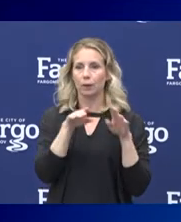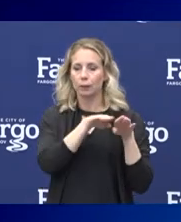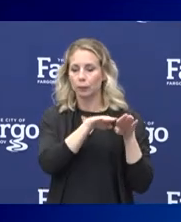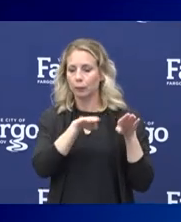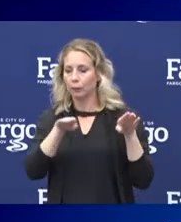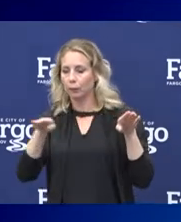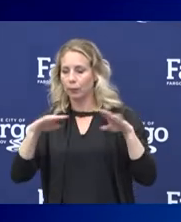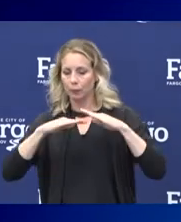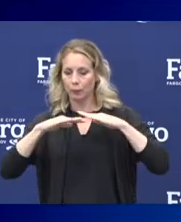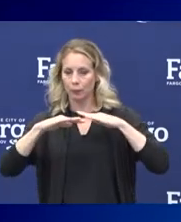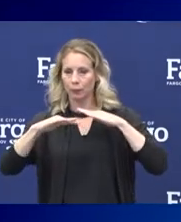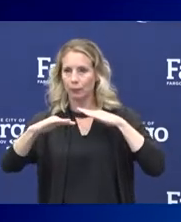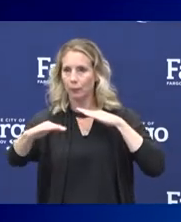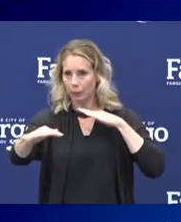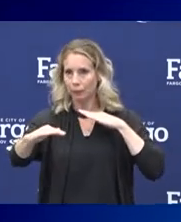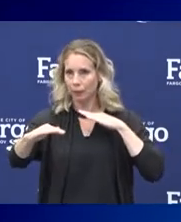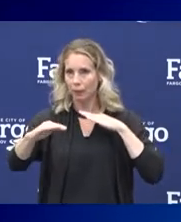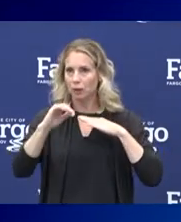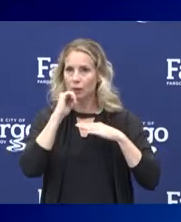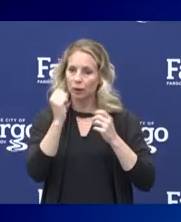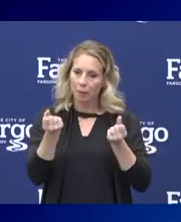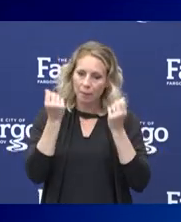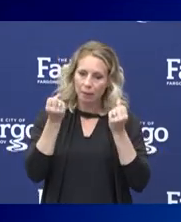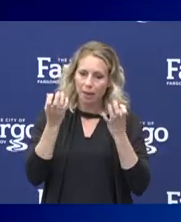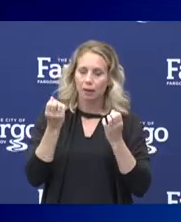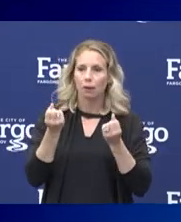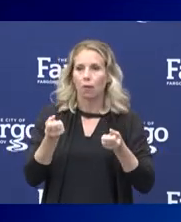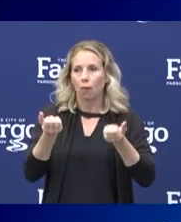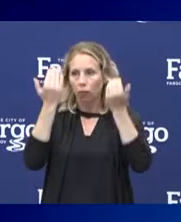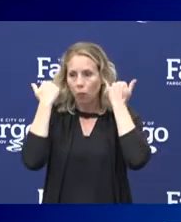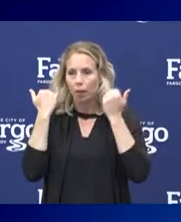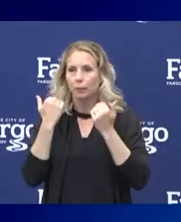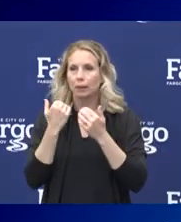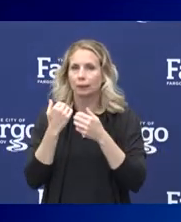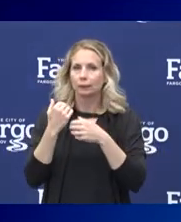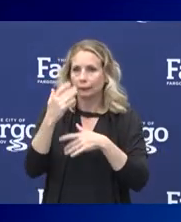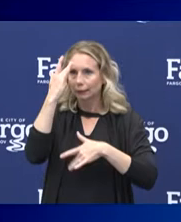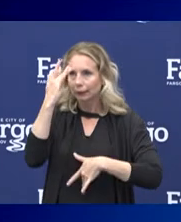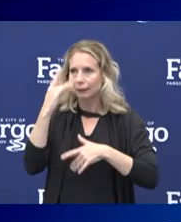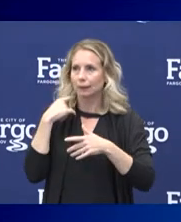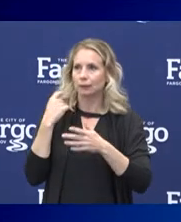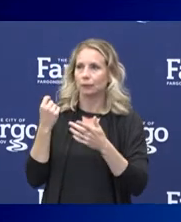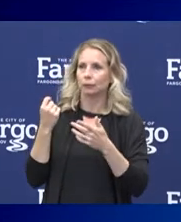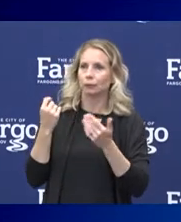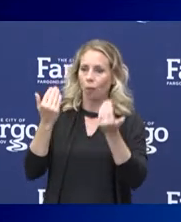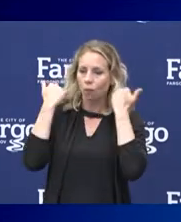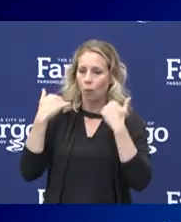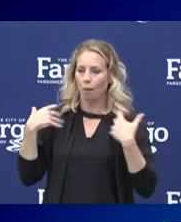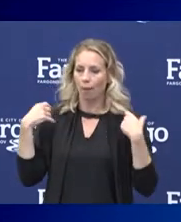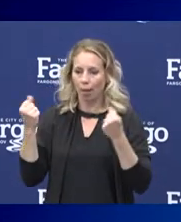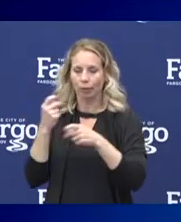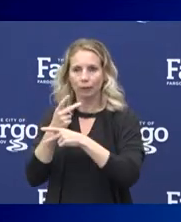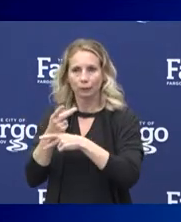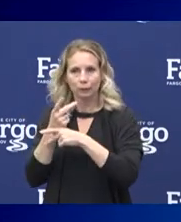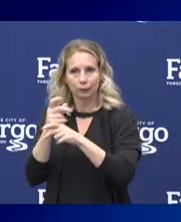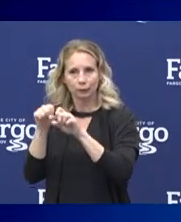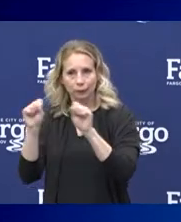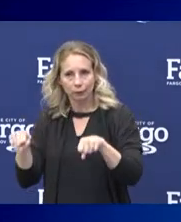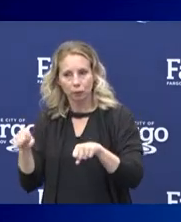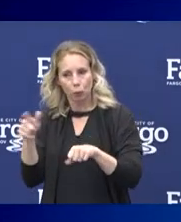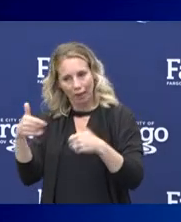that overwhelms the healthcare system or taxes or stretches our abilities to take care of these patients.